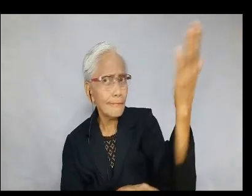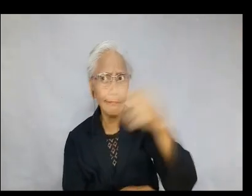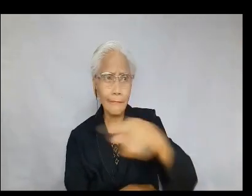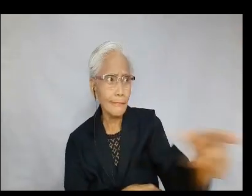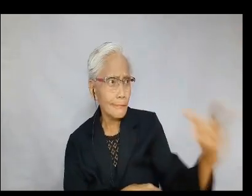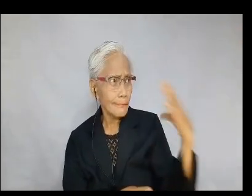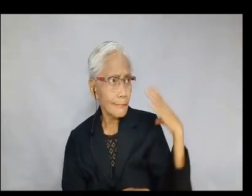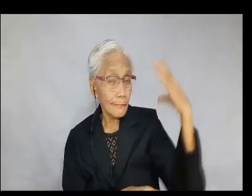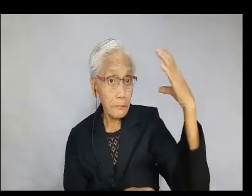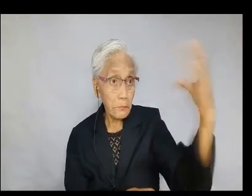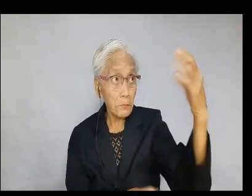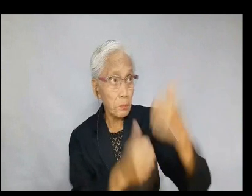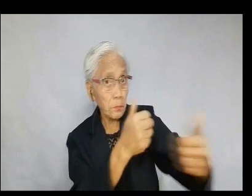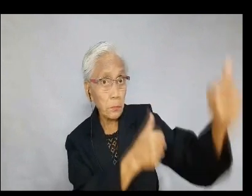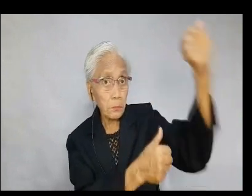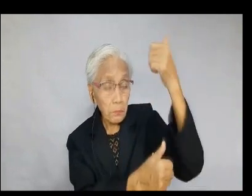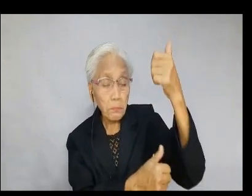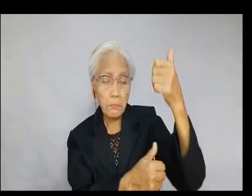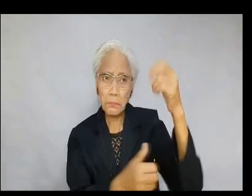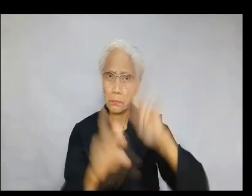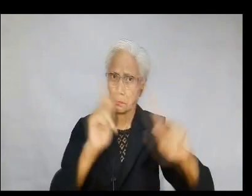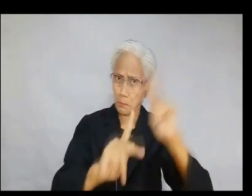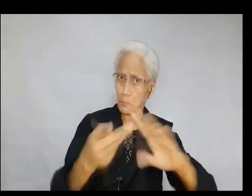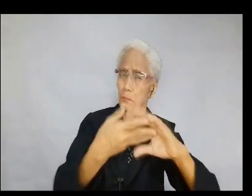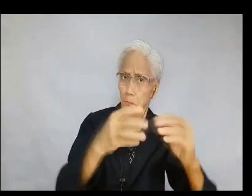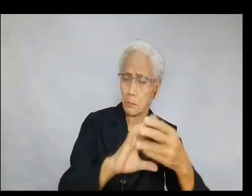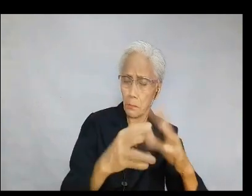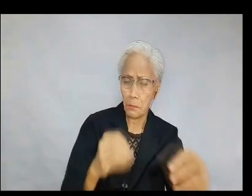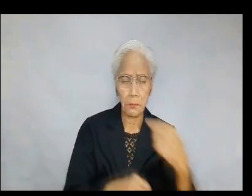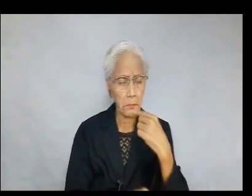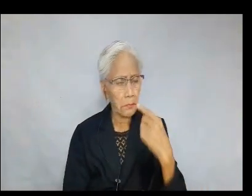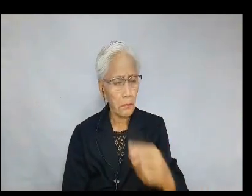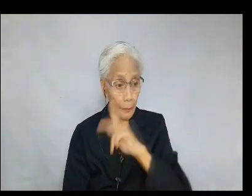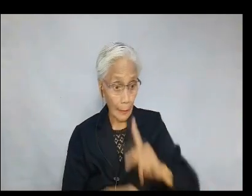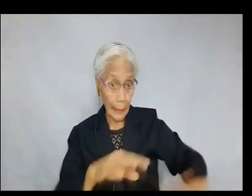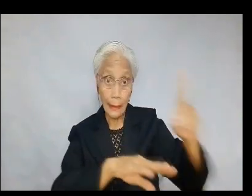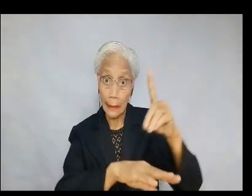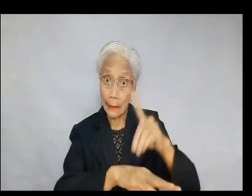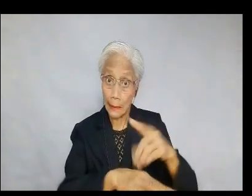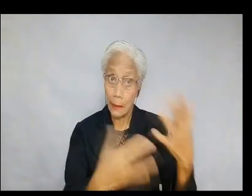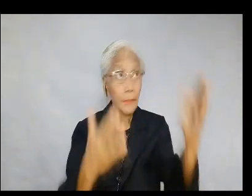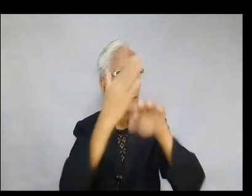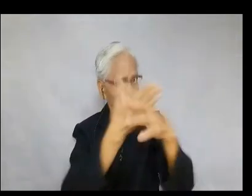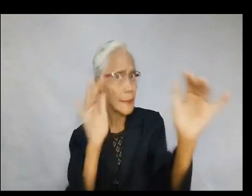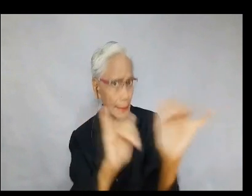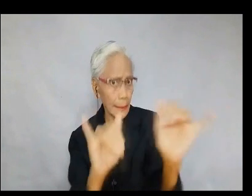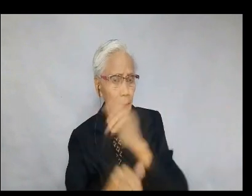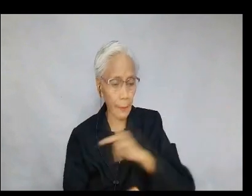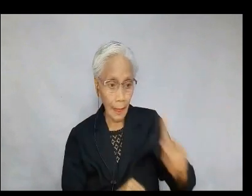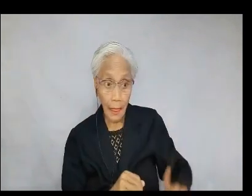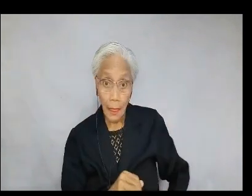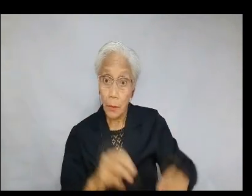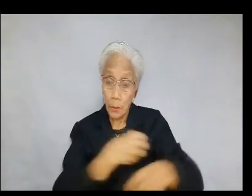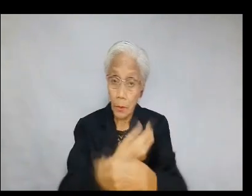and elders of the people in parables, saying, The kingdom of heaven may be likened to a king who